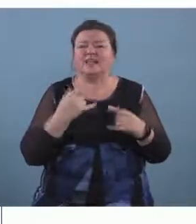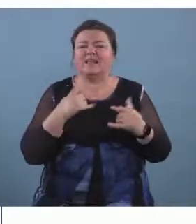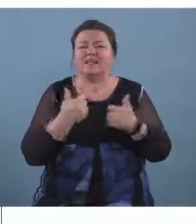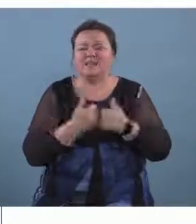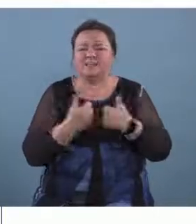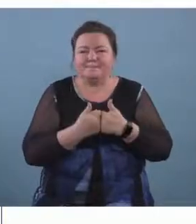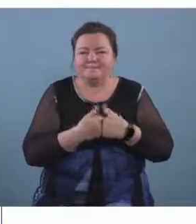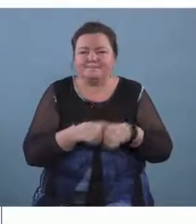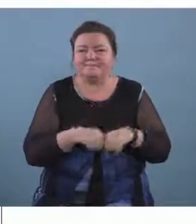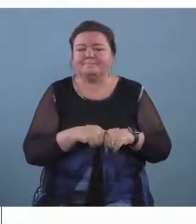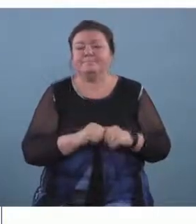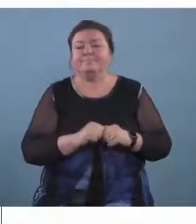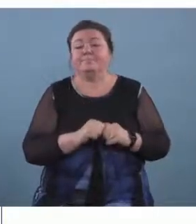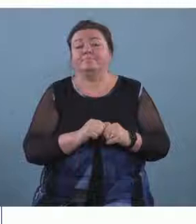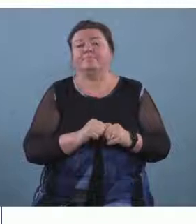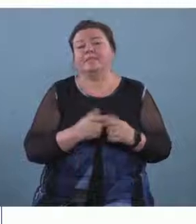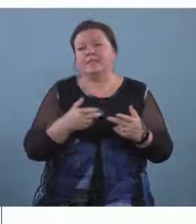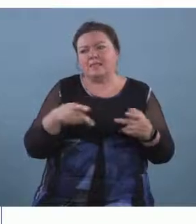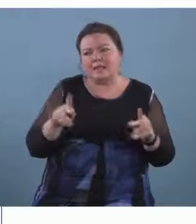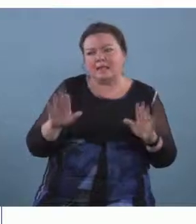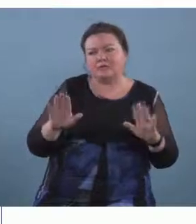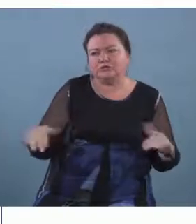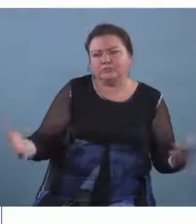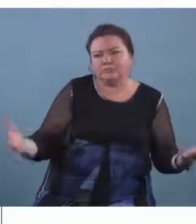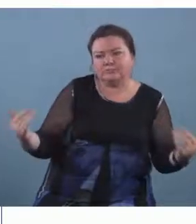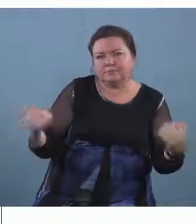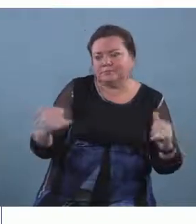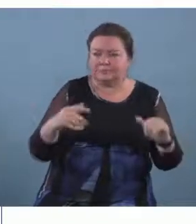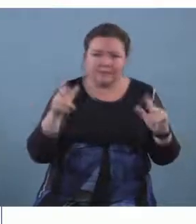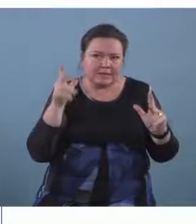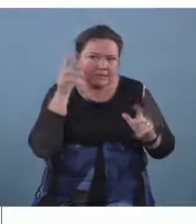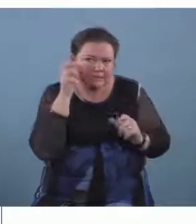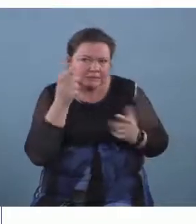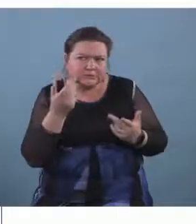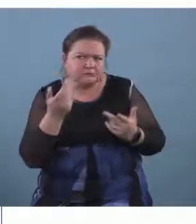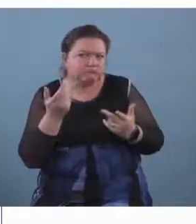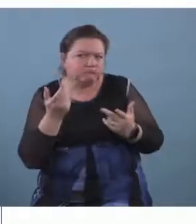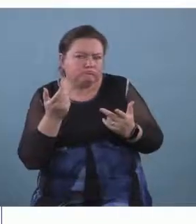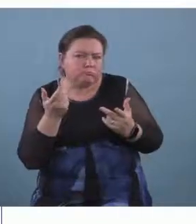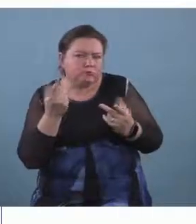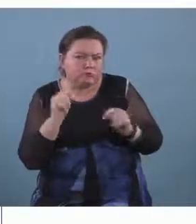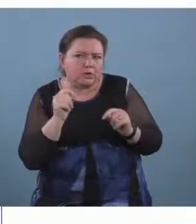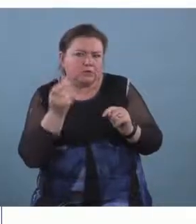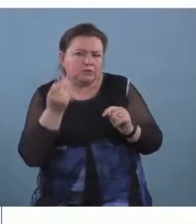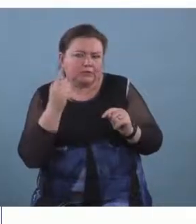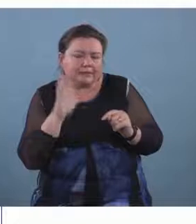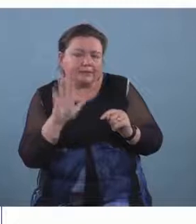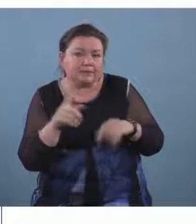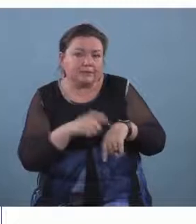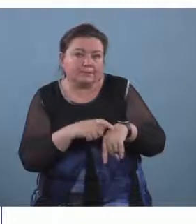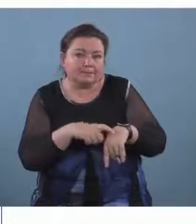test uh allowing children to listen and to see at the same time i would play for example